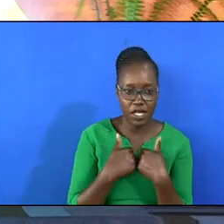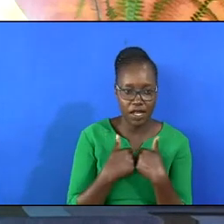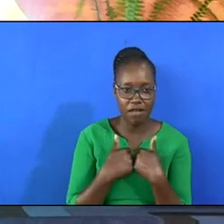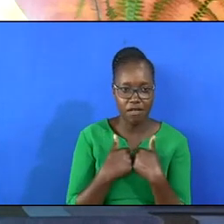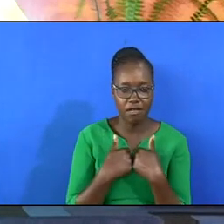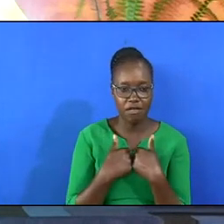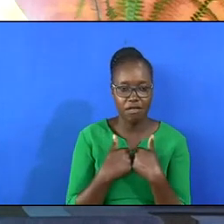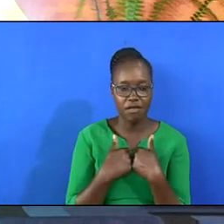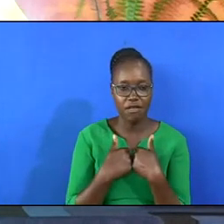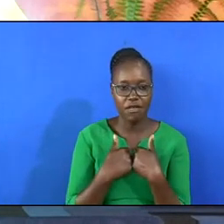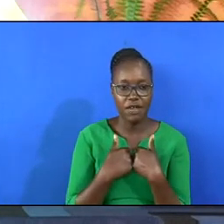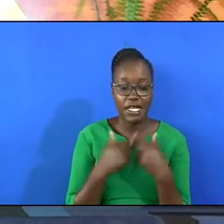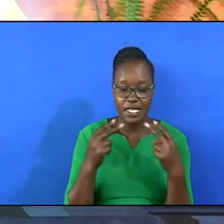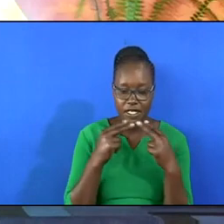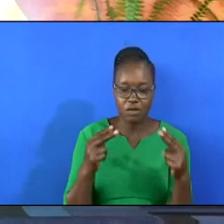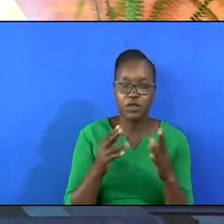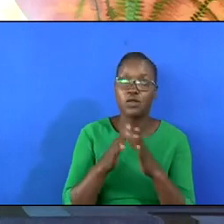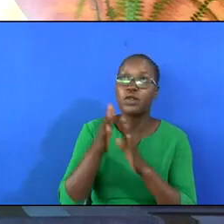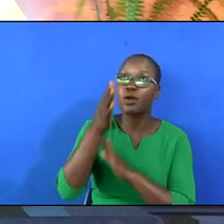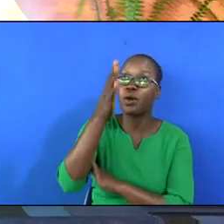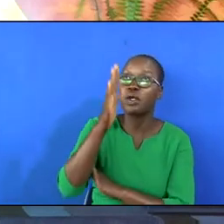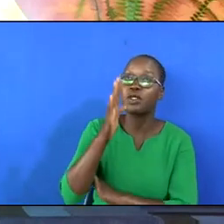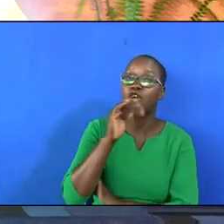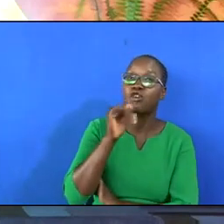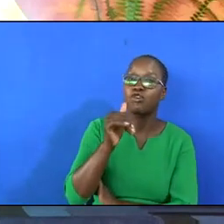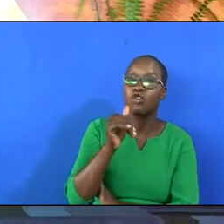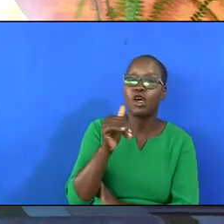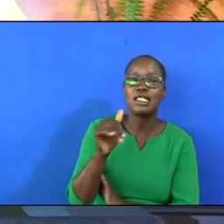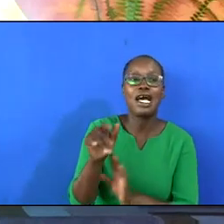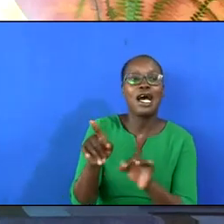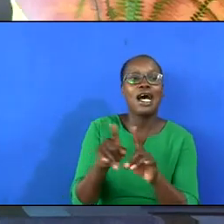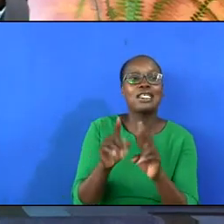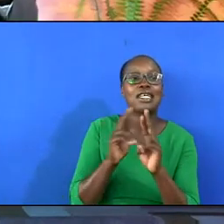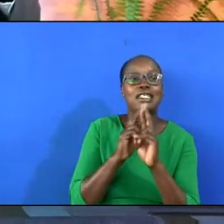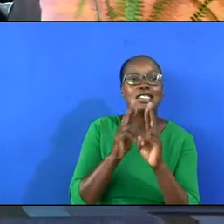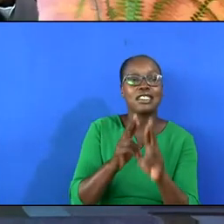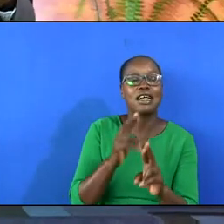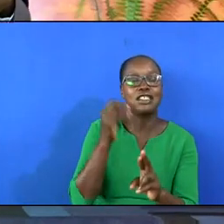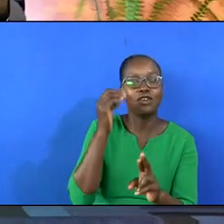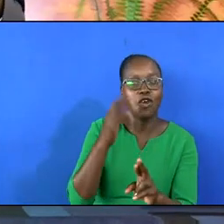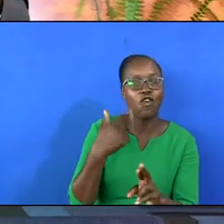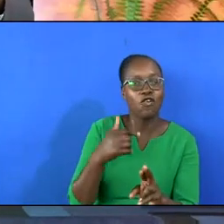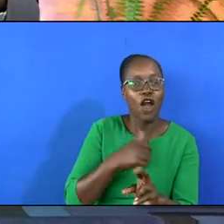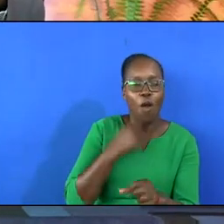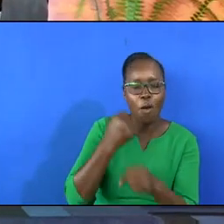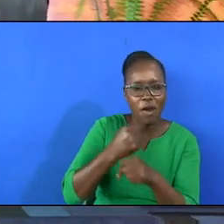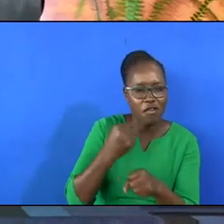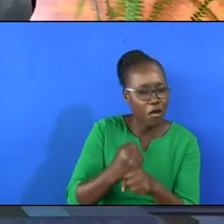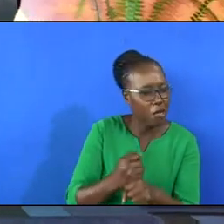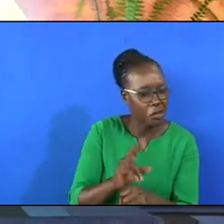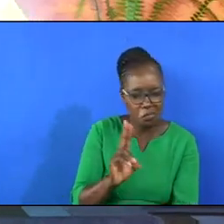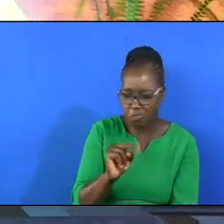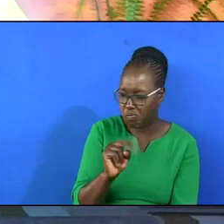is peace with God. Not as a result of our performance.